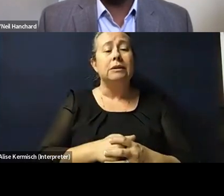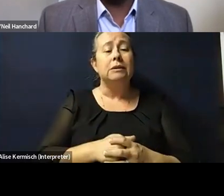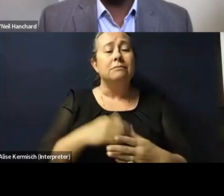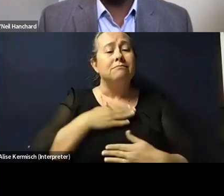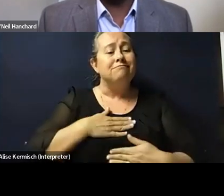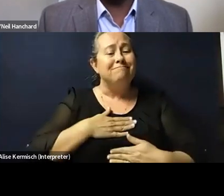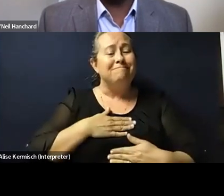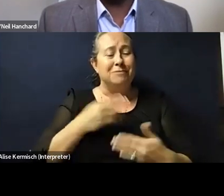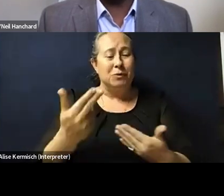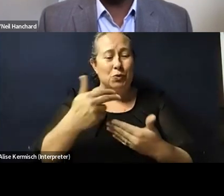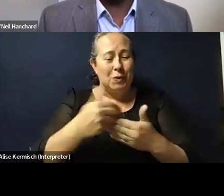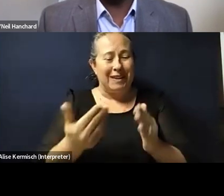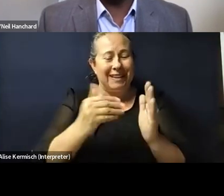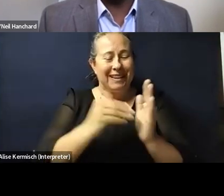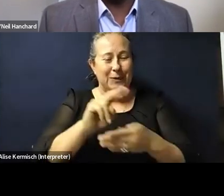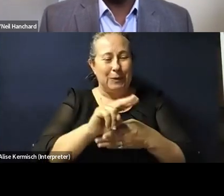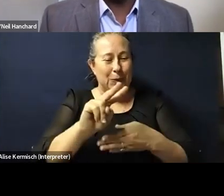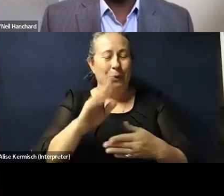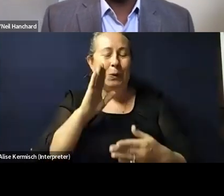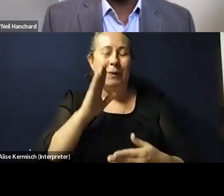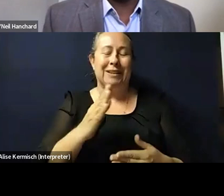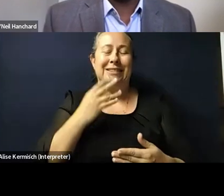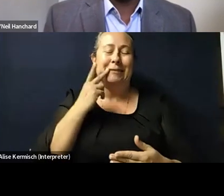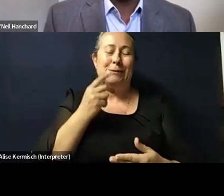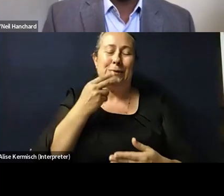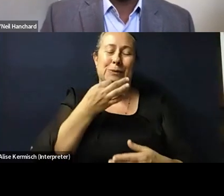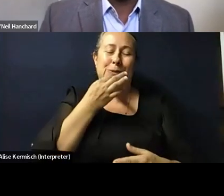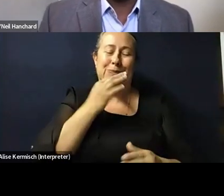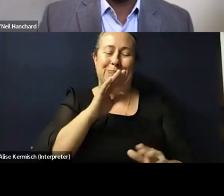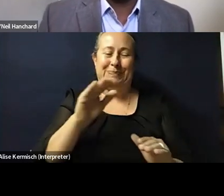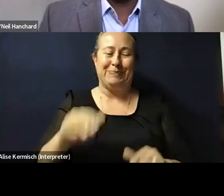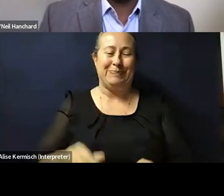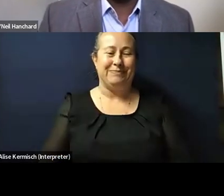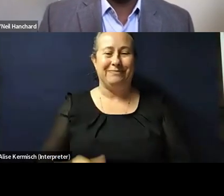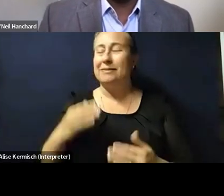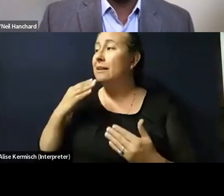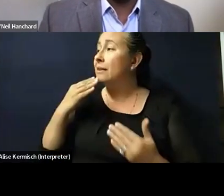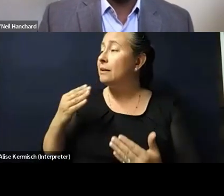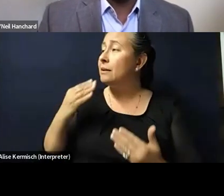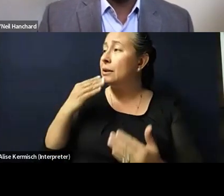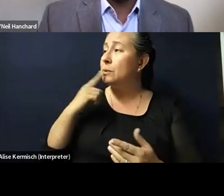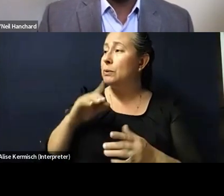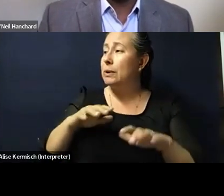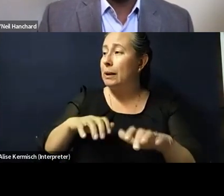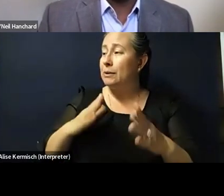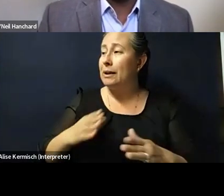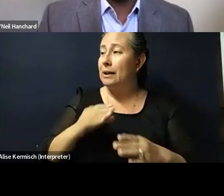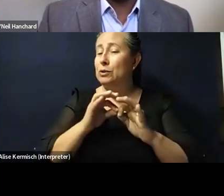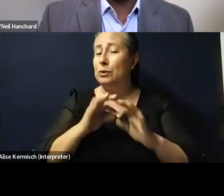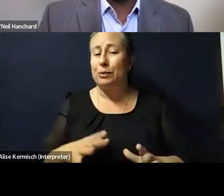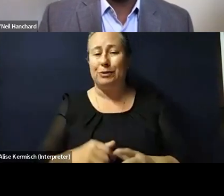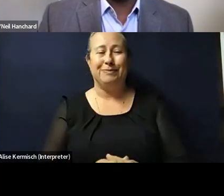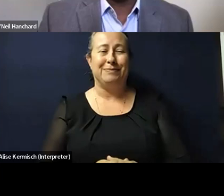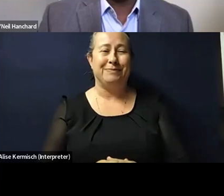join us then, and thank you again, and we'll see you soon. Bye-bye. Thank you. Thanks to our captioners and our interpreters.